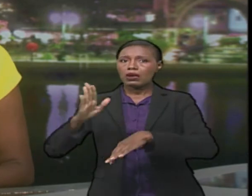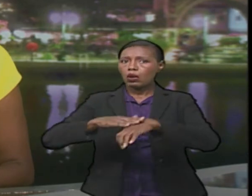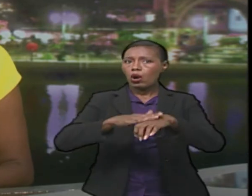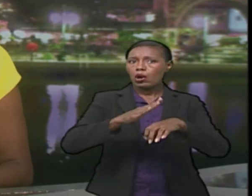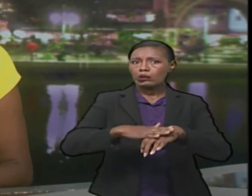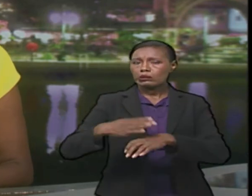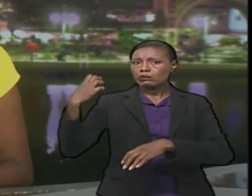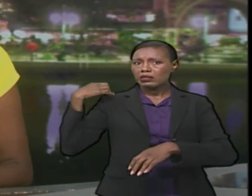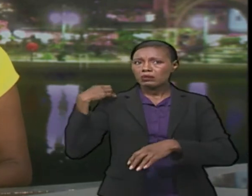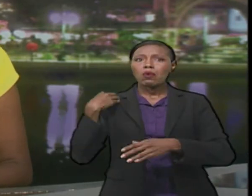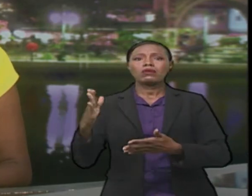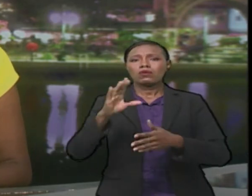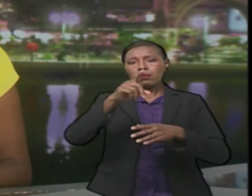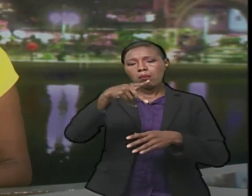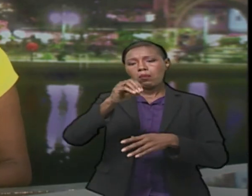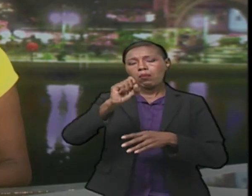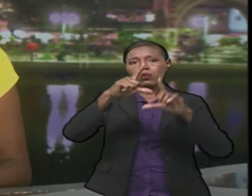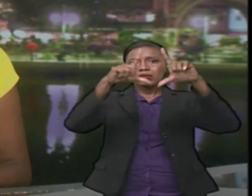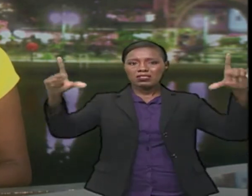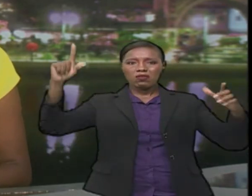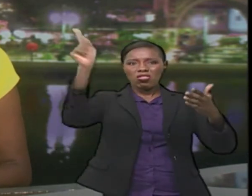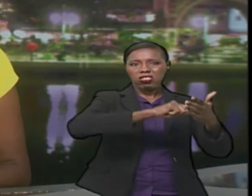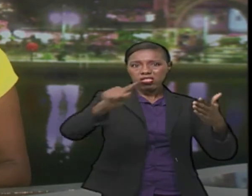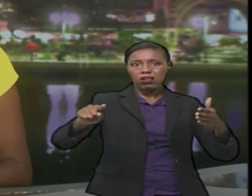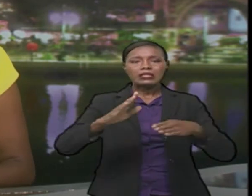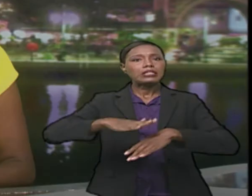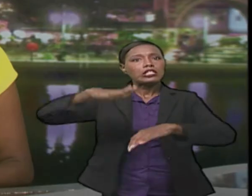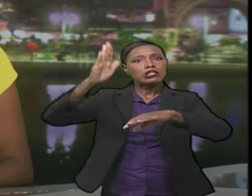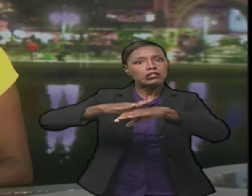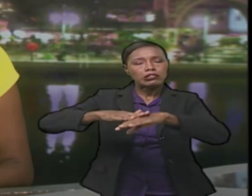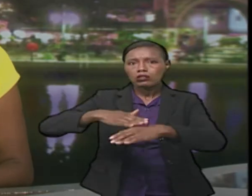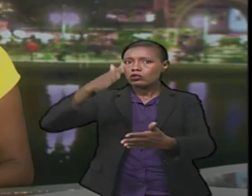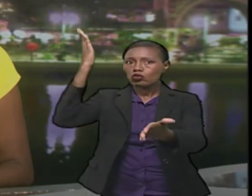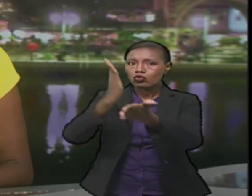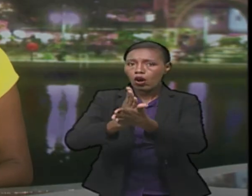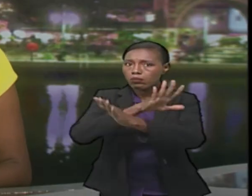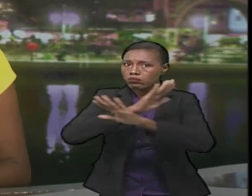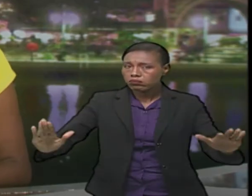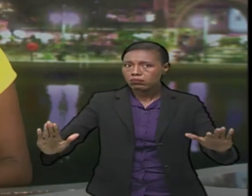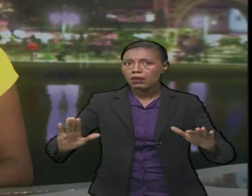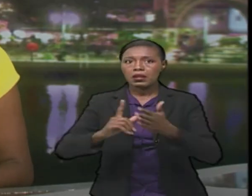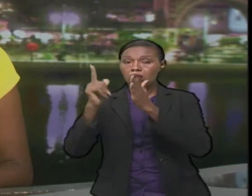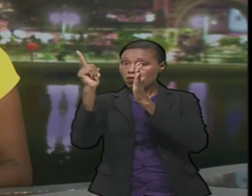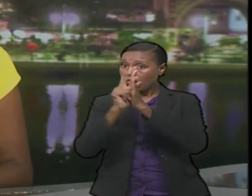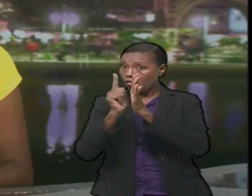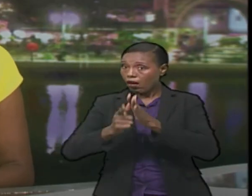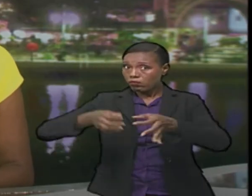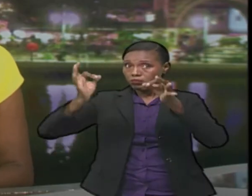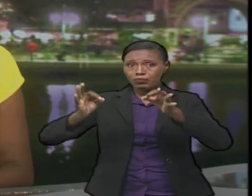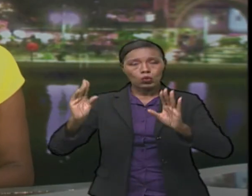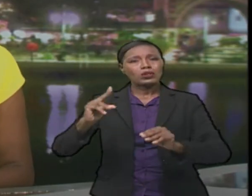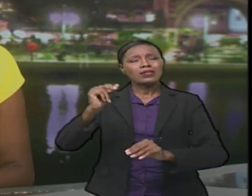for the vandalism of the poster to cease and desist from such actions. And rather than seeking legal recourse, he appealed for good